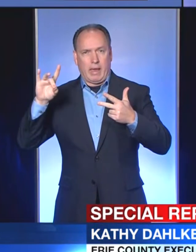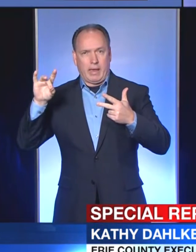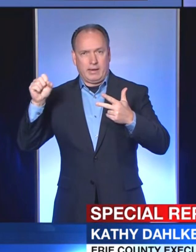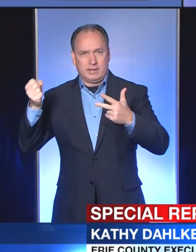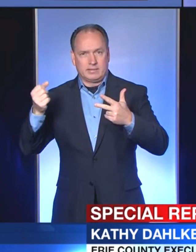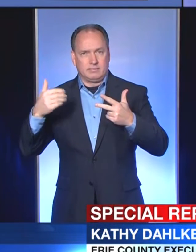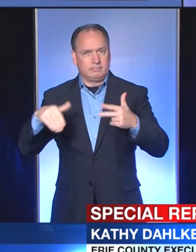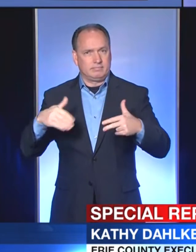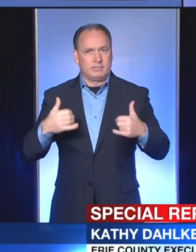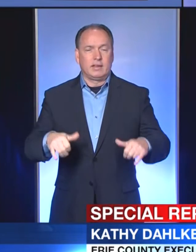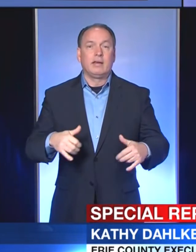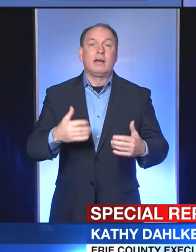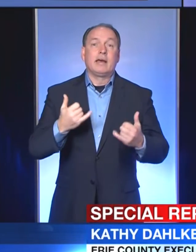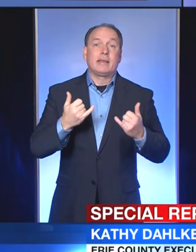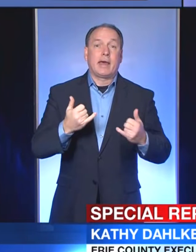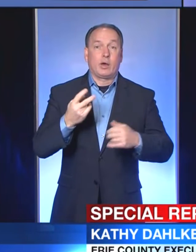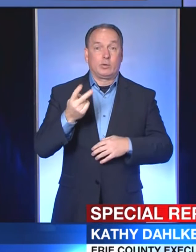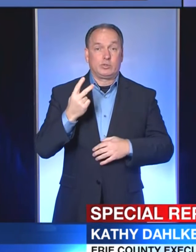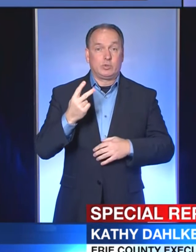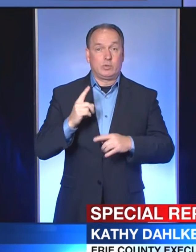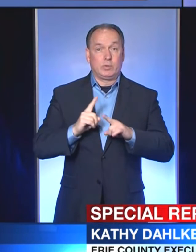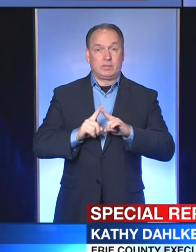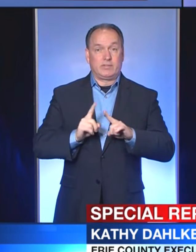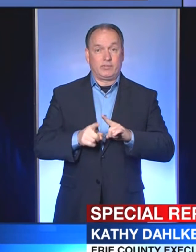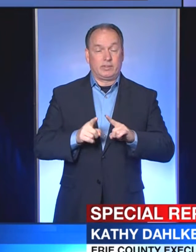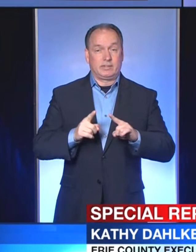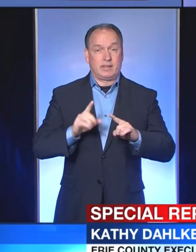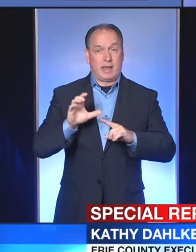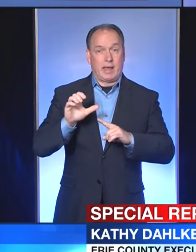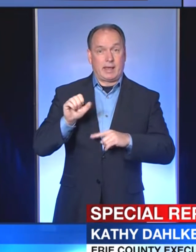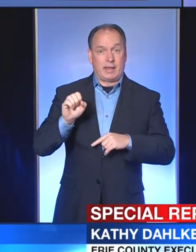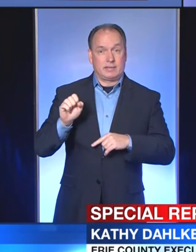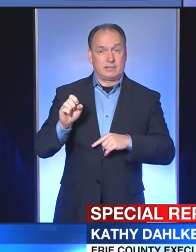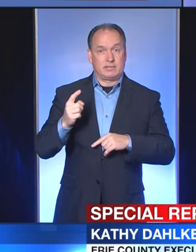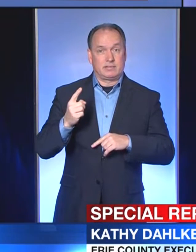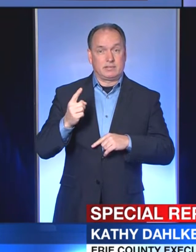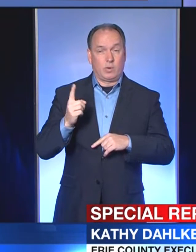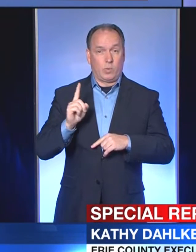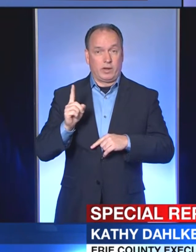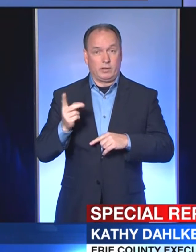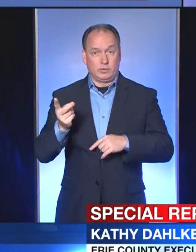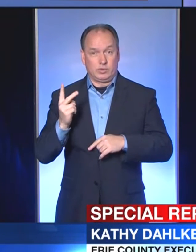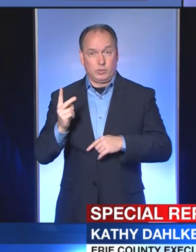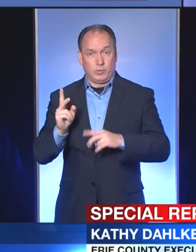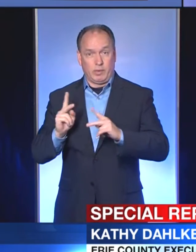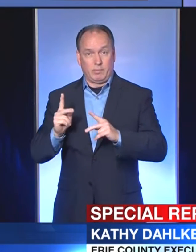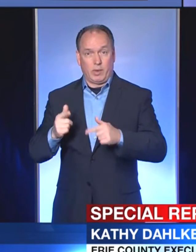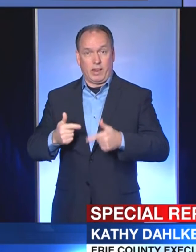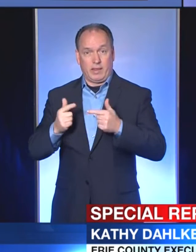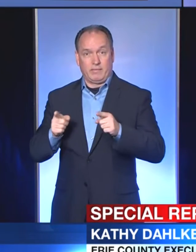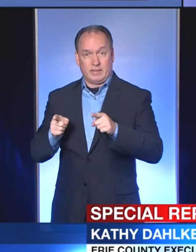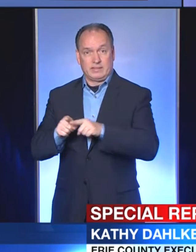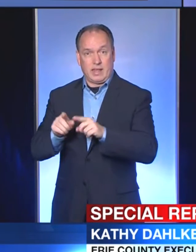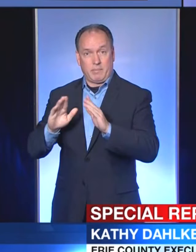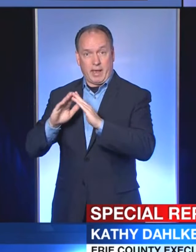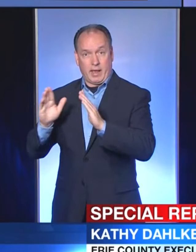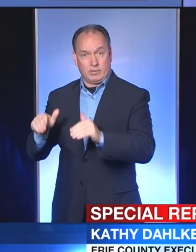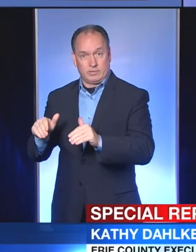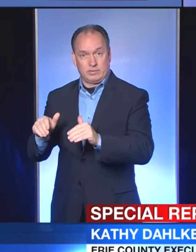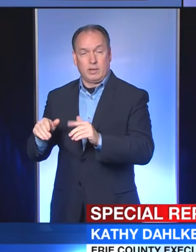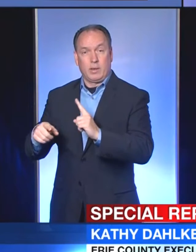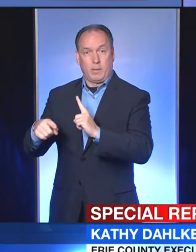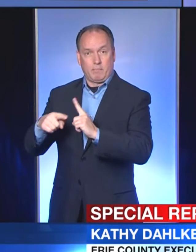two different cases where two residents live in one household, so they have been reported